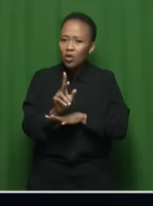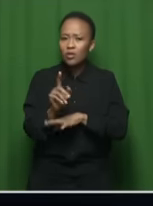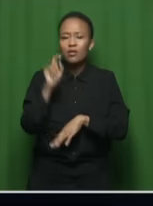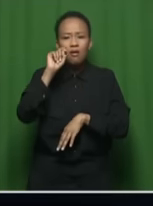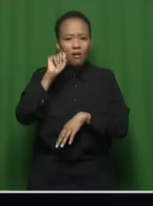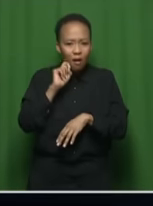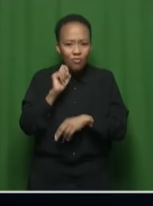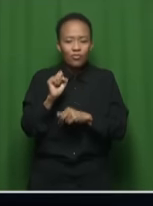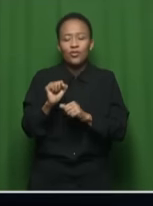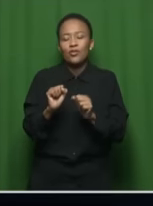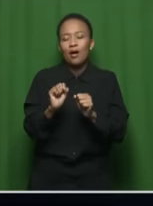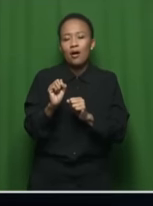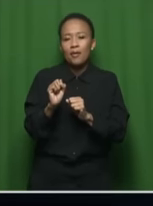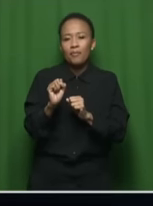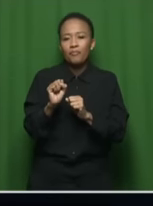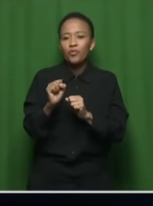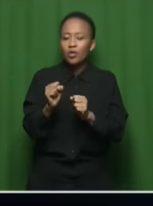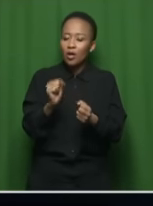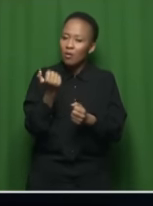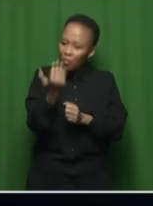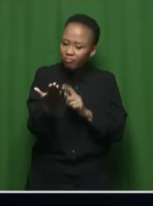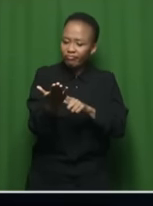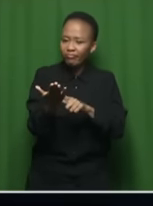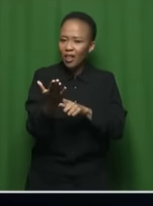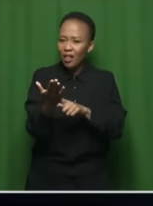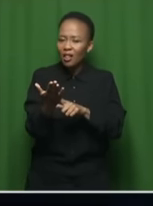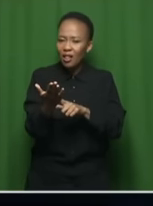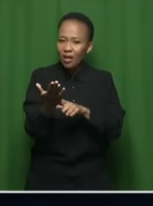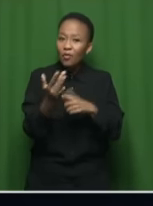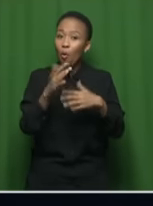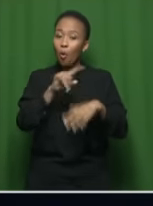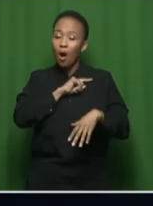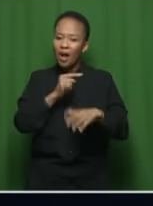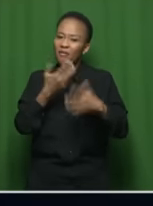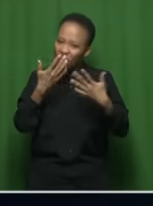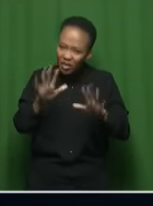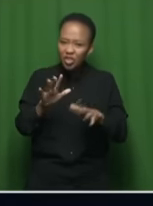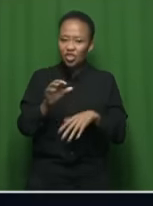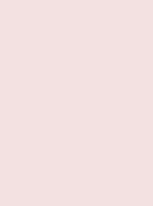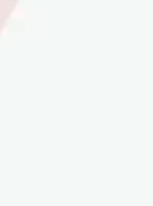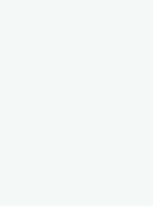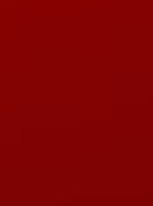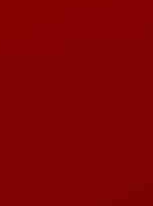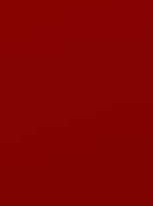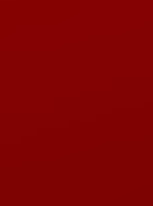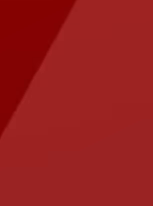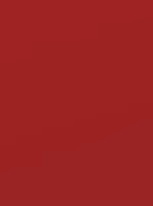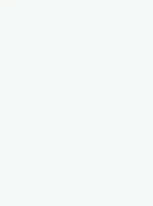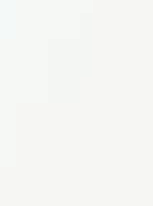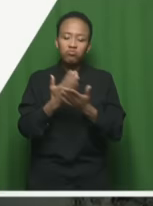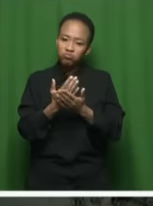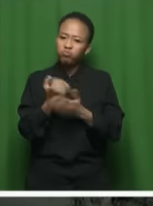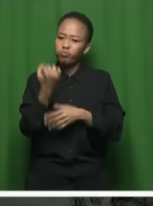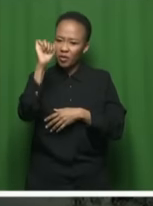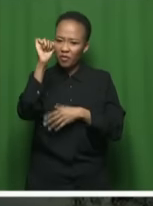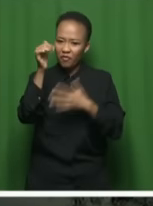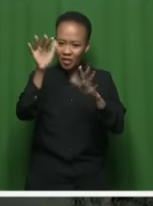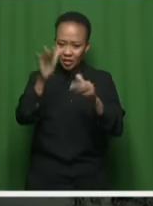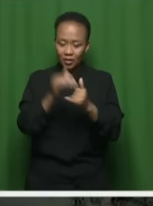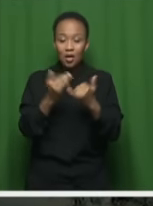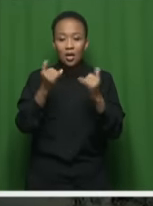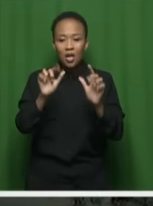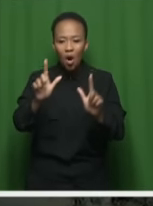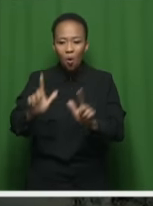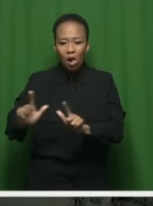initial application, which was rejected by Mosery. For more on this story, let's cross now to our reporter in Bloemfontein, Kani